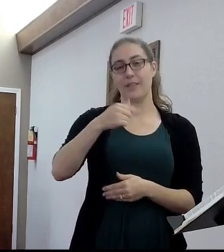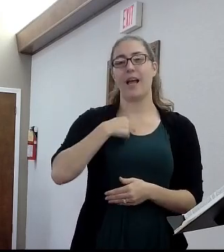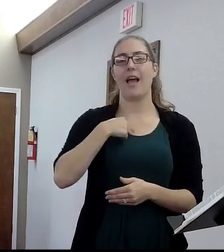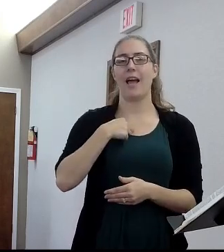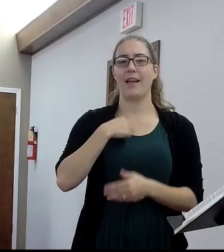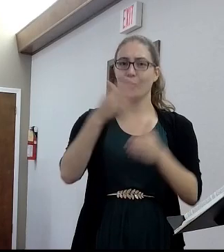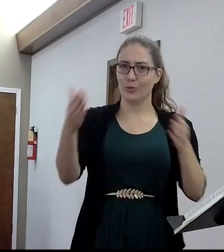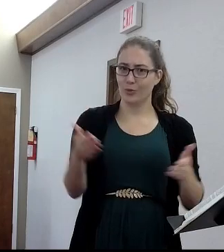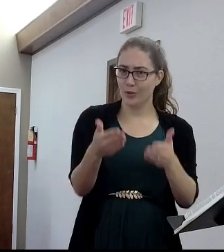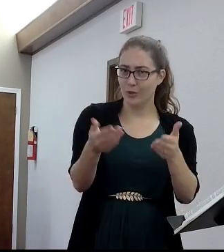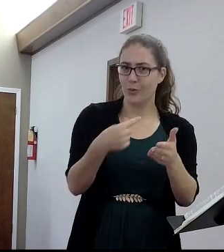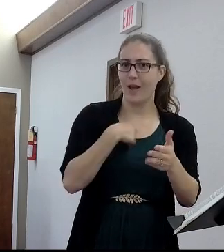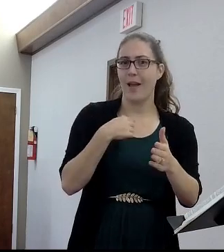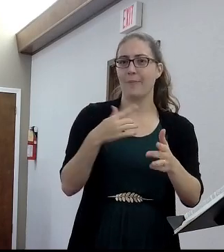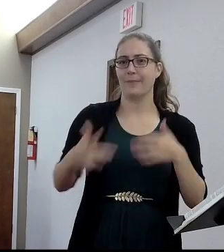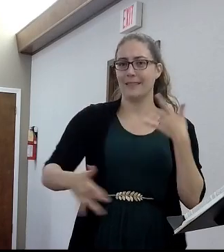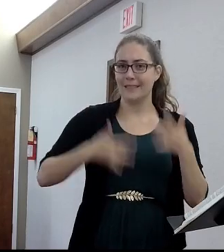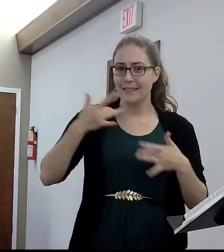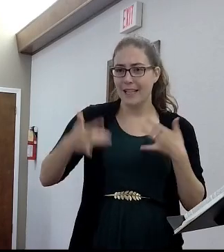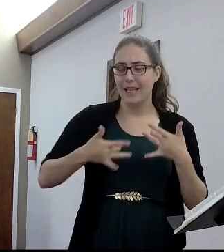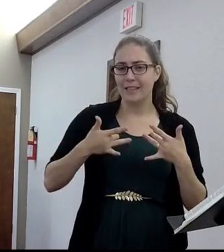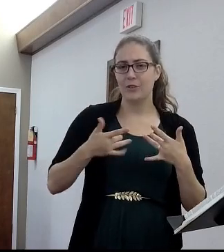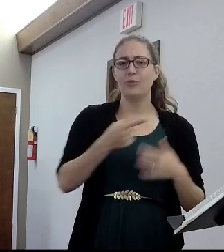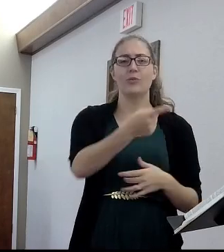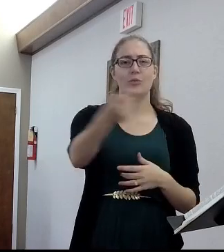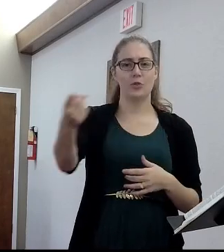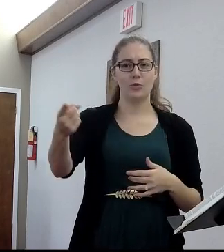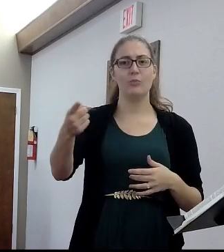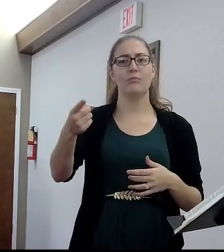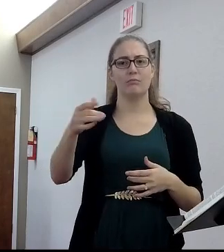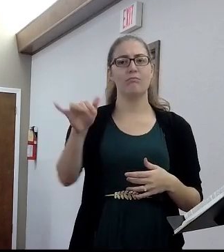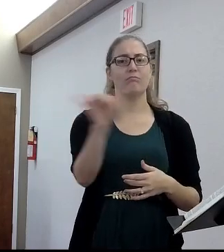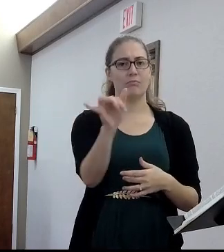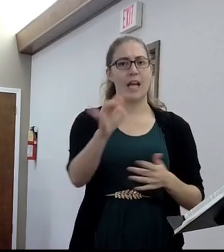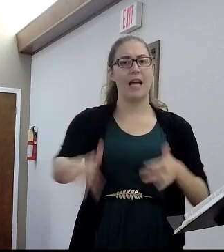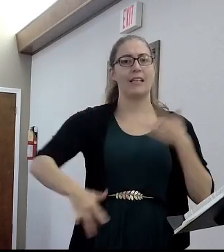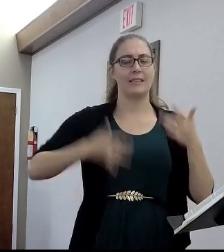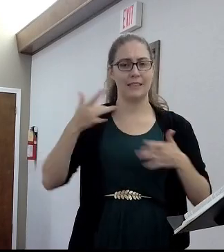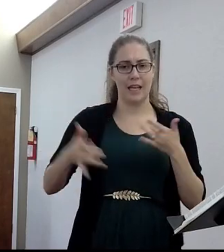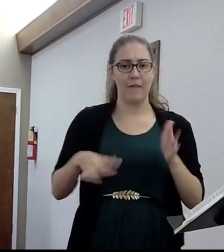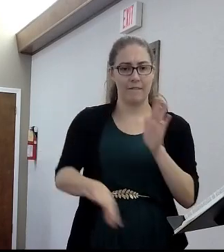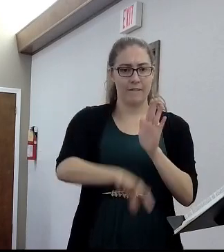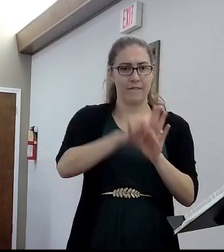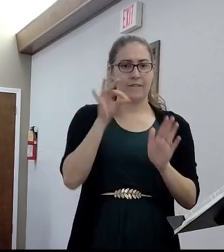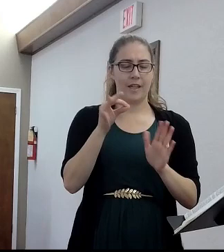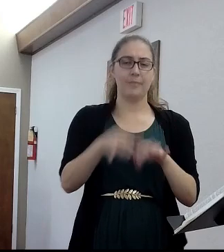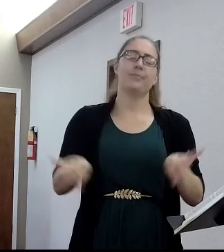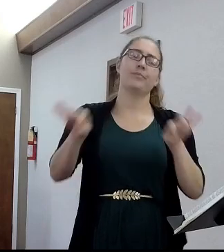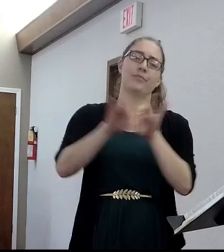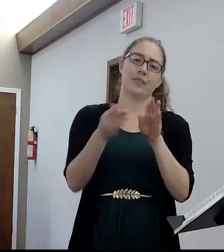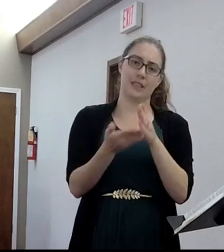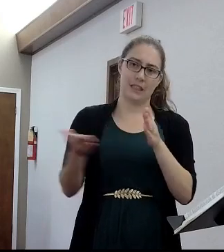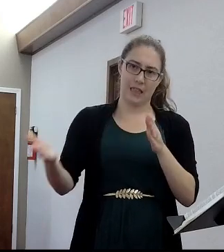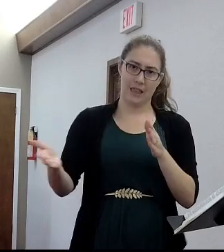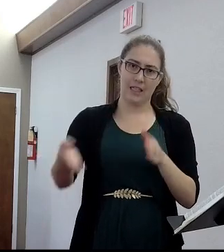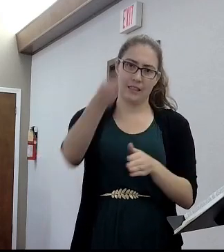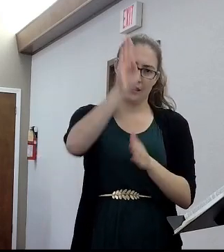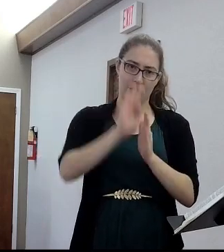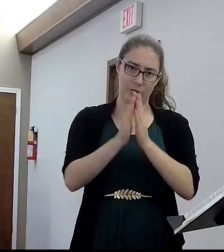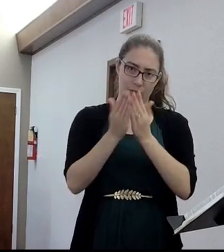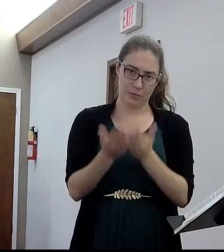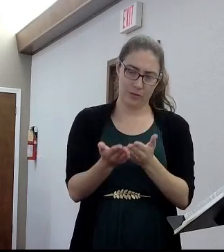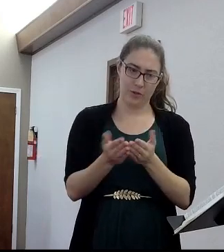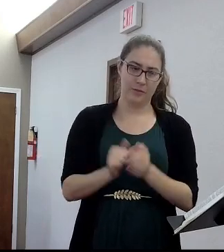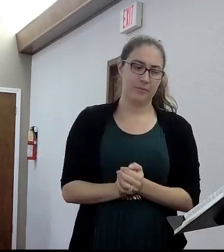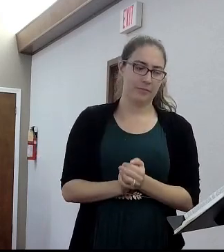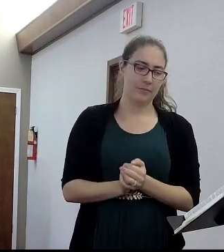to it. I think you should be excited about finding some treasures in the scripture. So, we looked at one through five last week. And we ended with, let your conversation be with, oh,